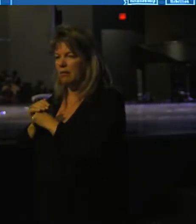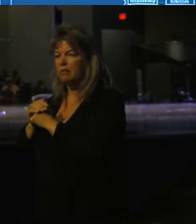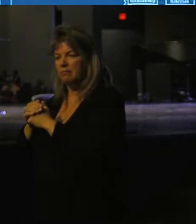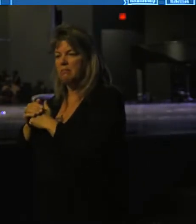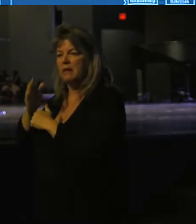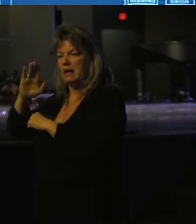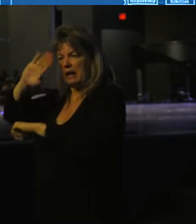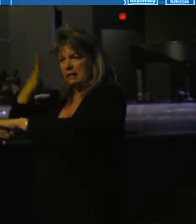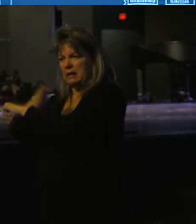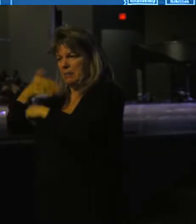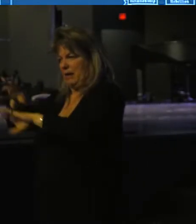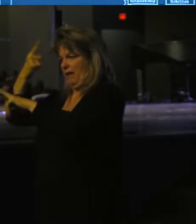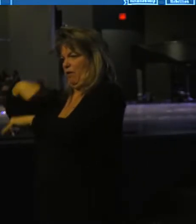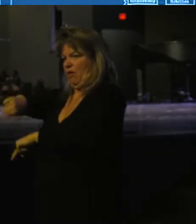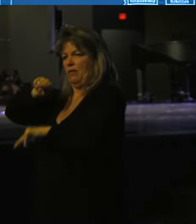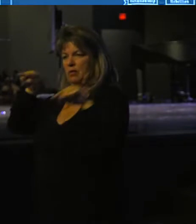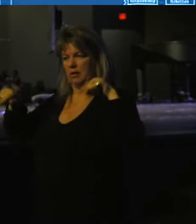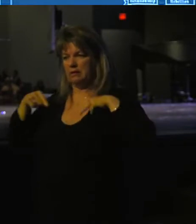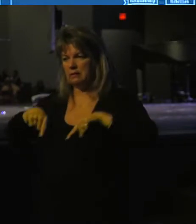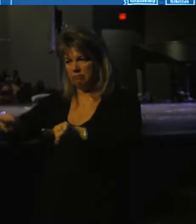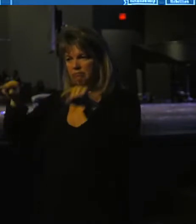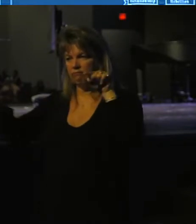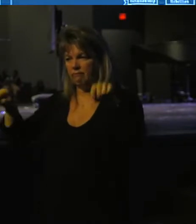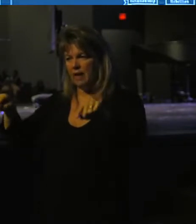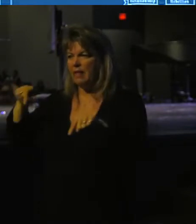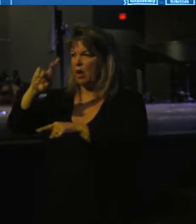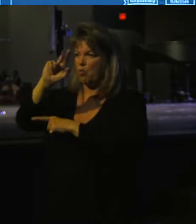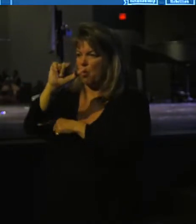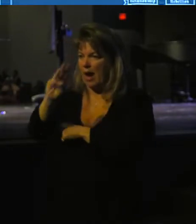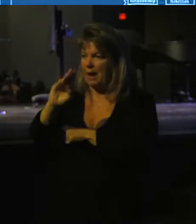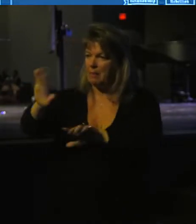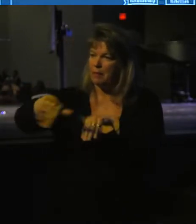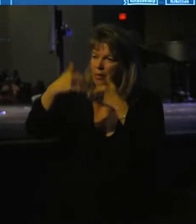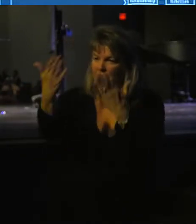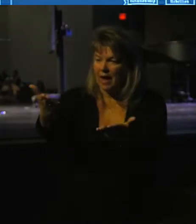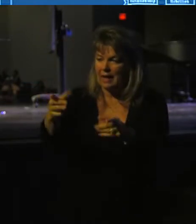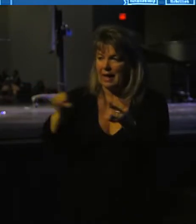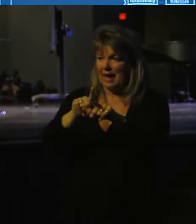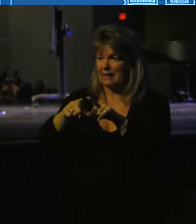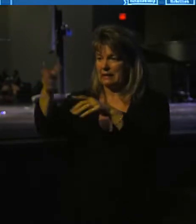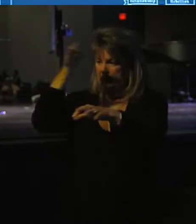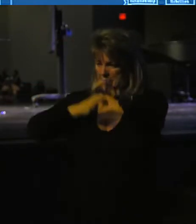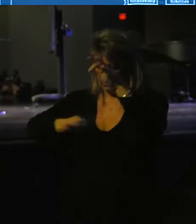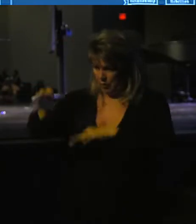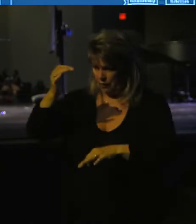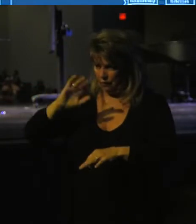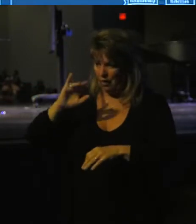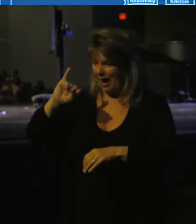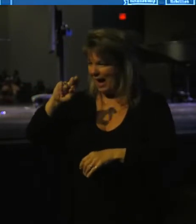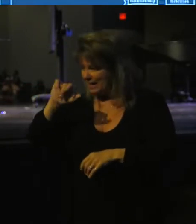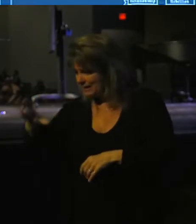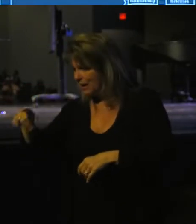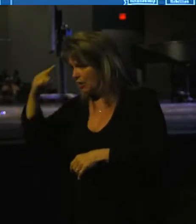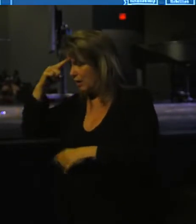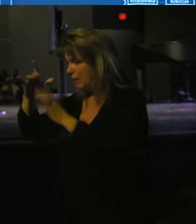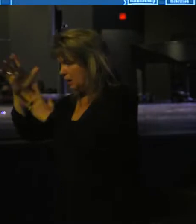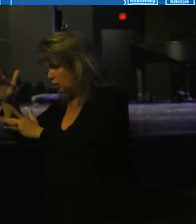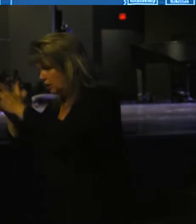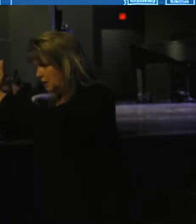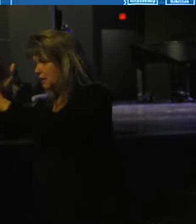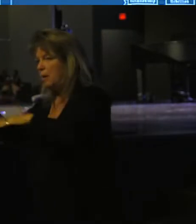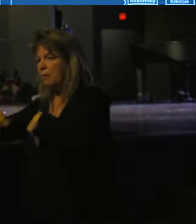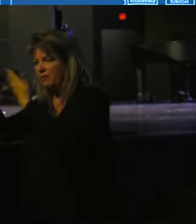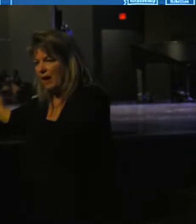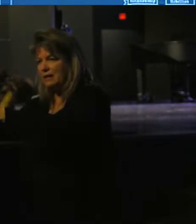would be sacrificed for us. You think about the ram being provided as a substitute for Isaac. You think about Jesus being